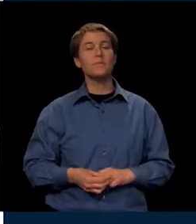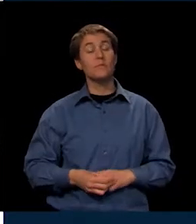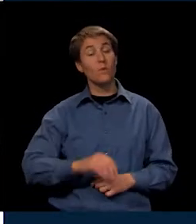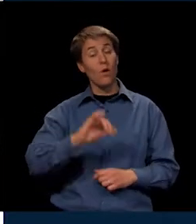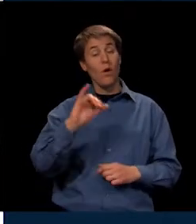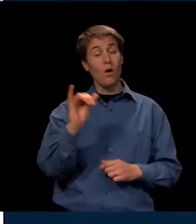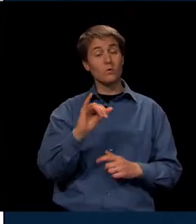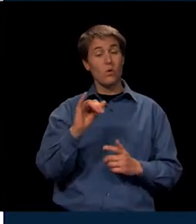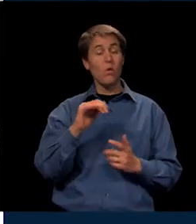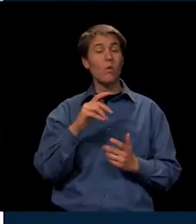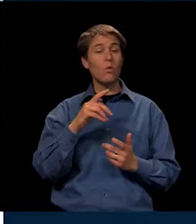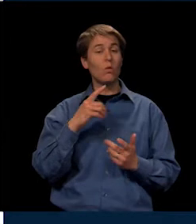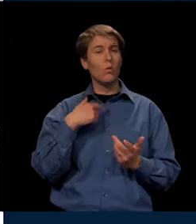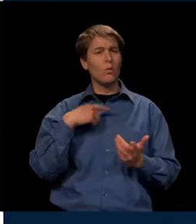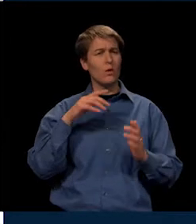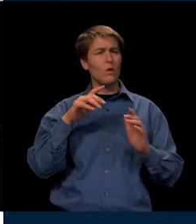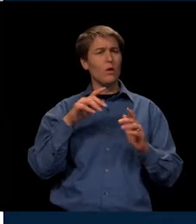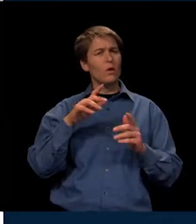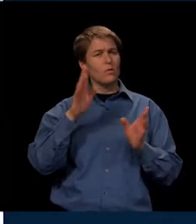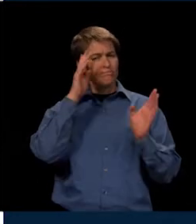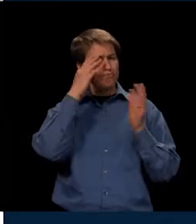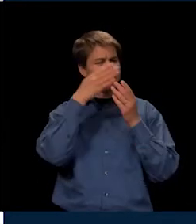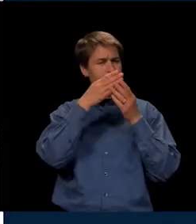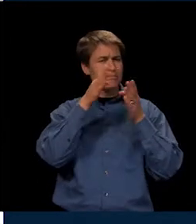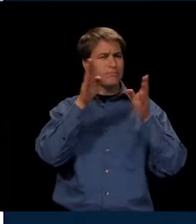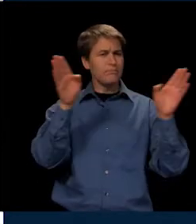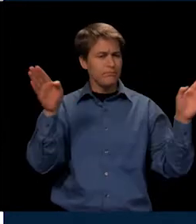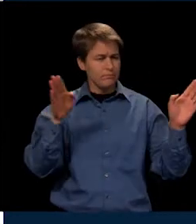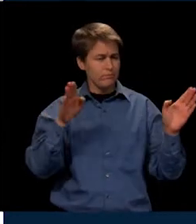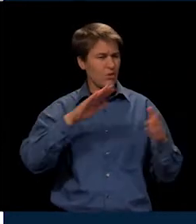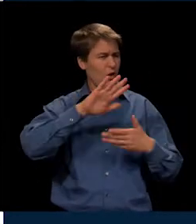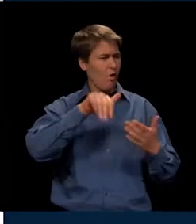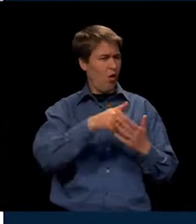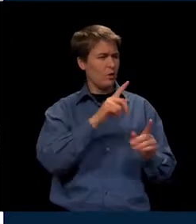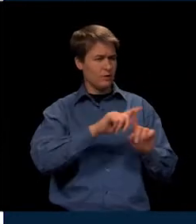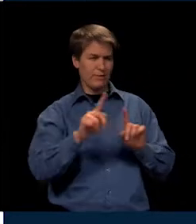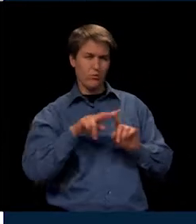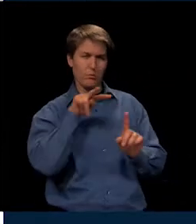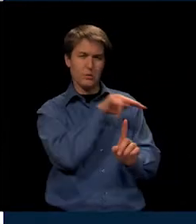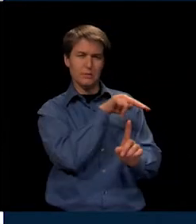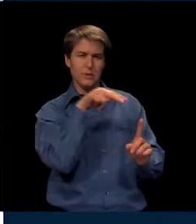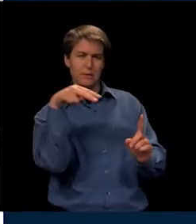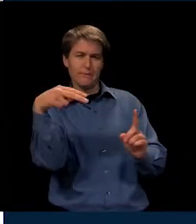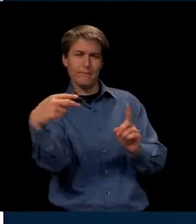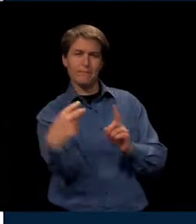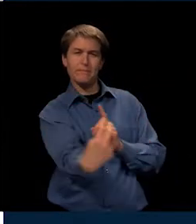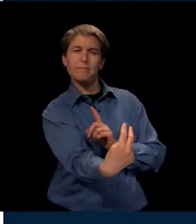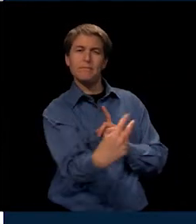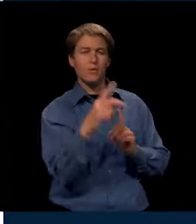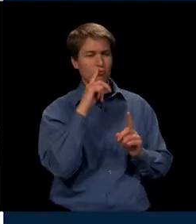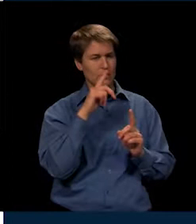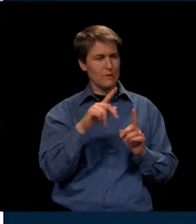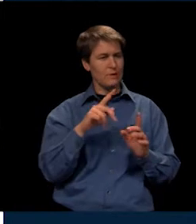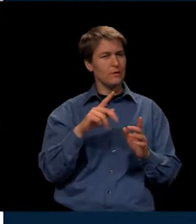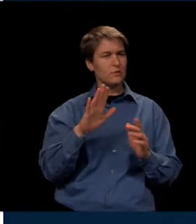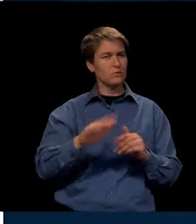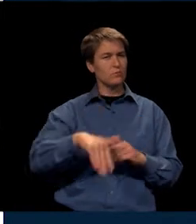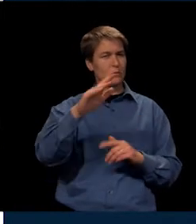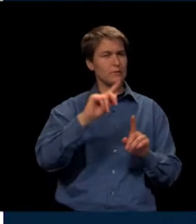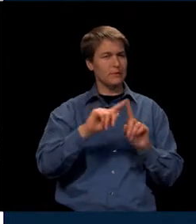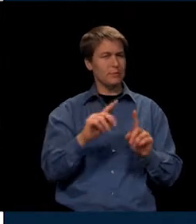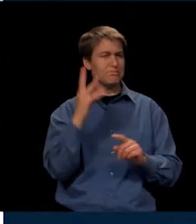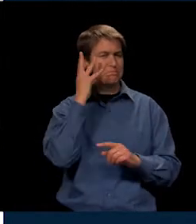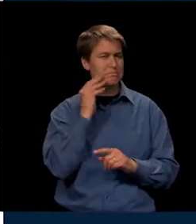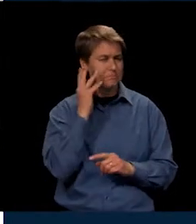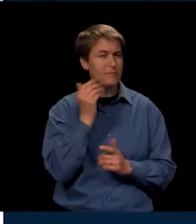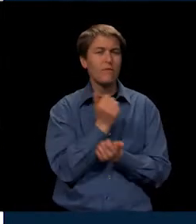was to kind of stretch our minds, because we all came from different perspectives. We all came from different orientations, and we wanted to make sure